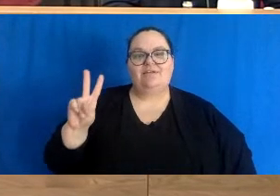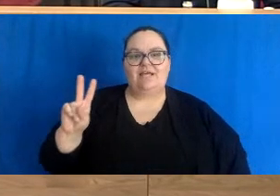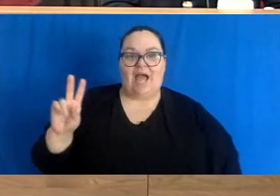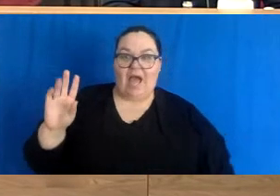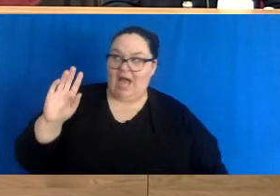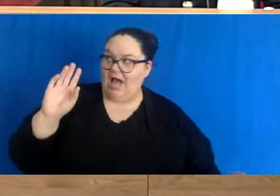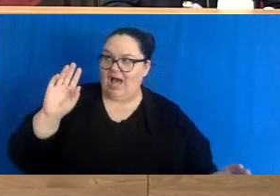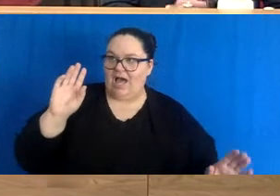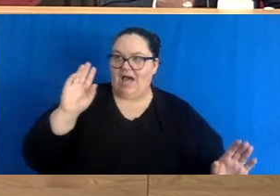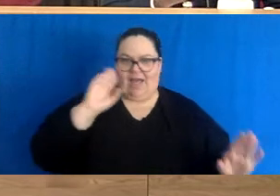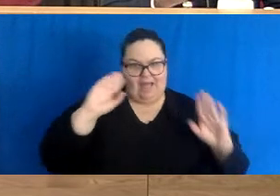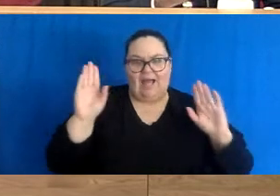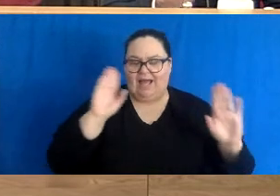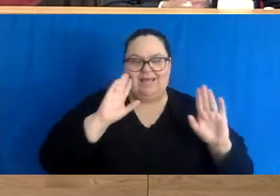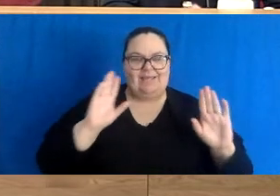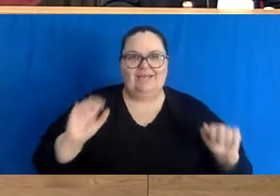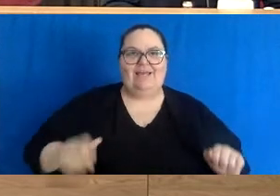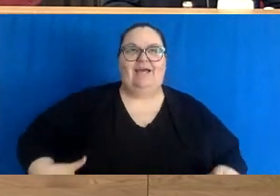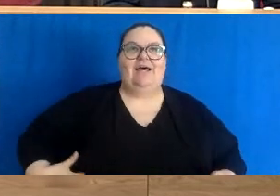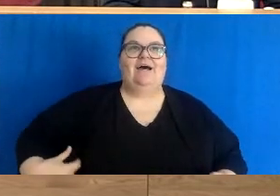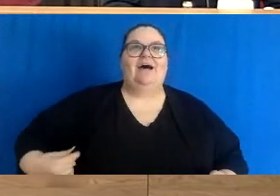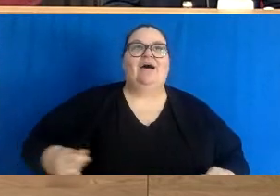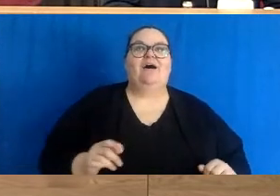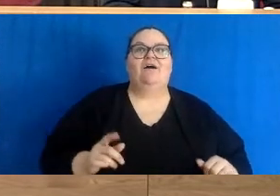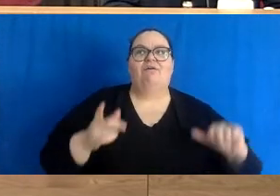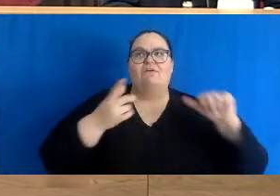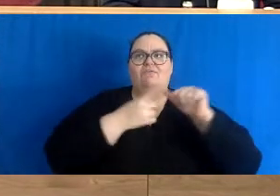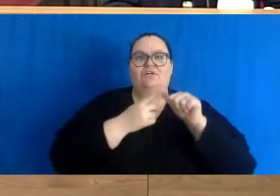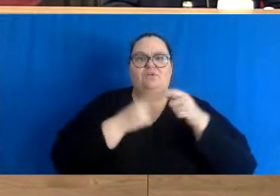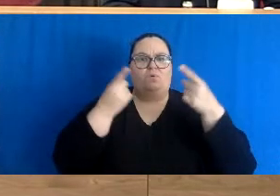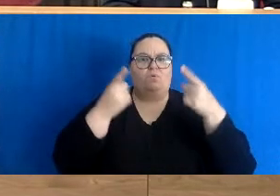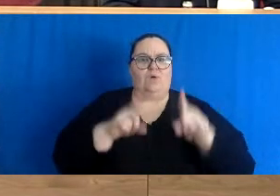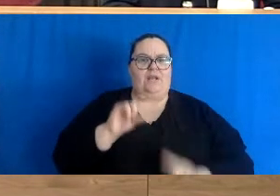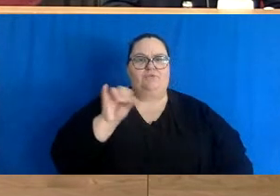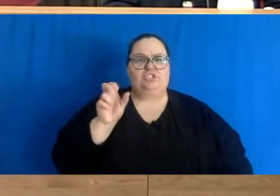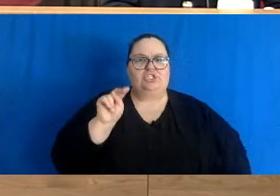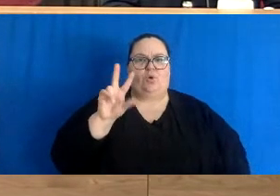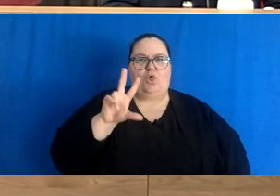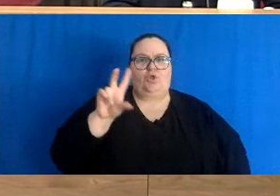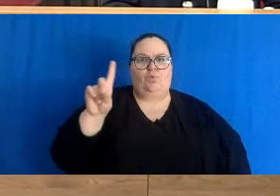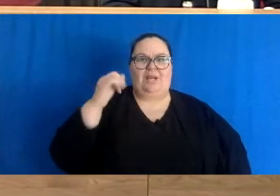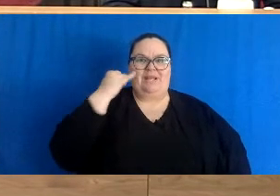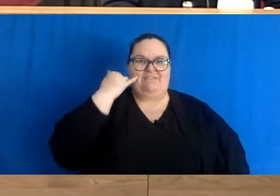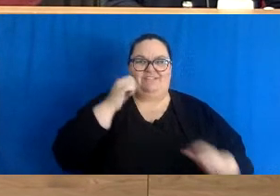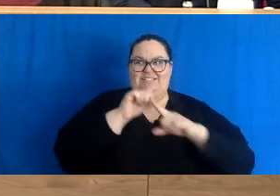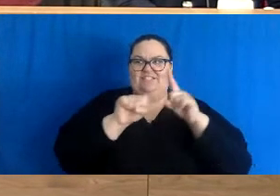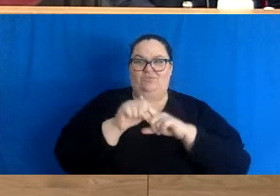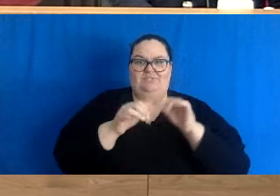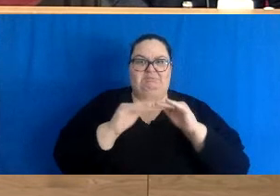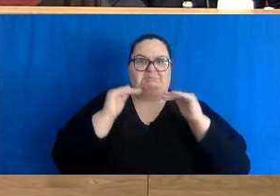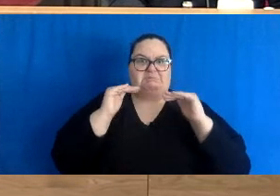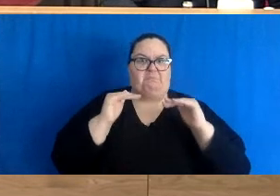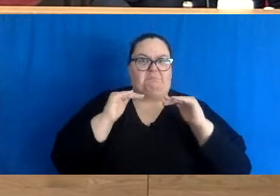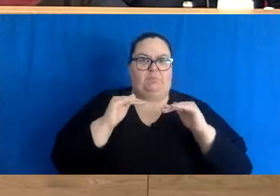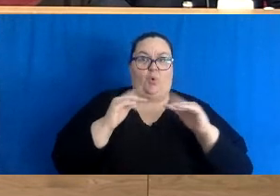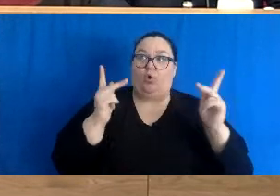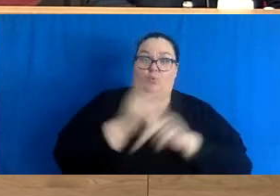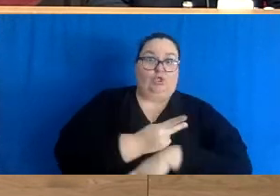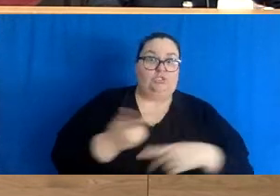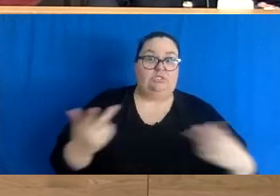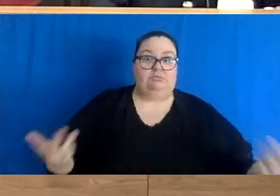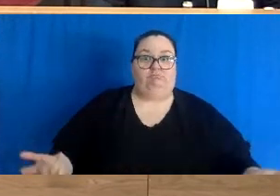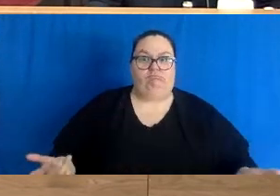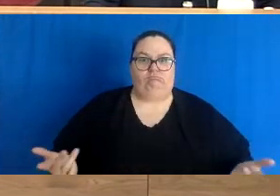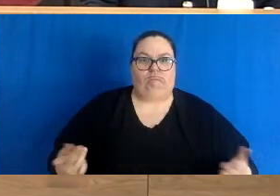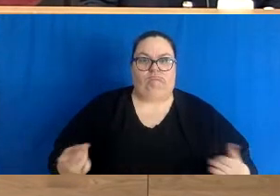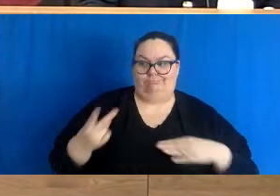Hi there. I guess I'd like to know what happens on January 30th, if we're still in the same situation, or even worse. I mean, just two